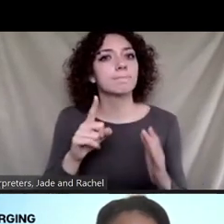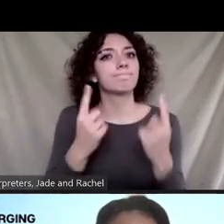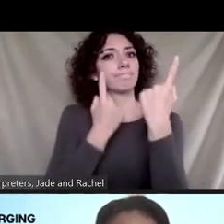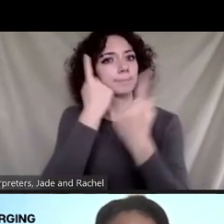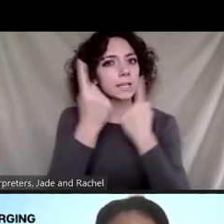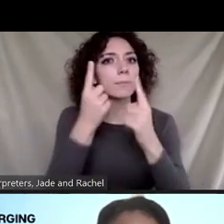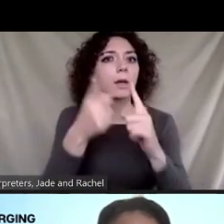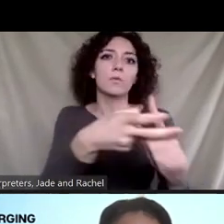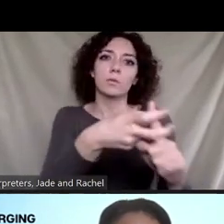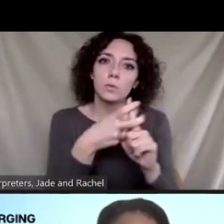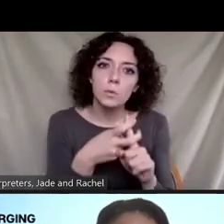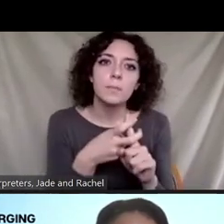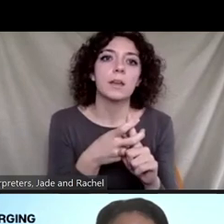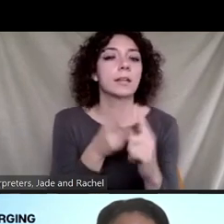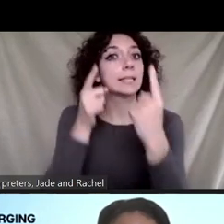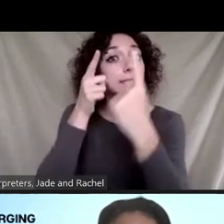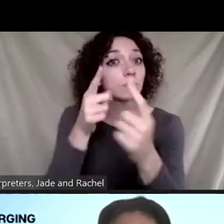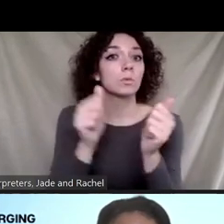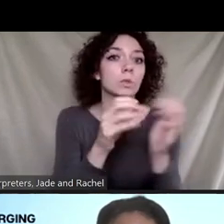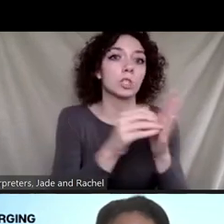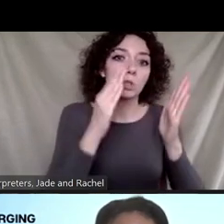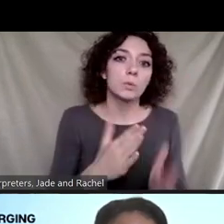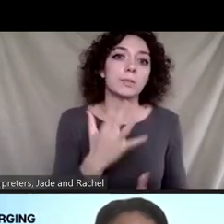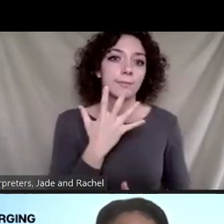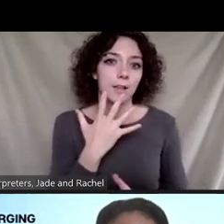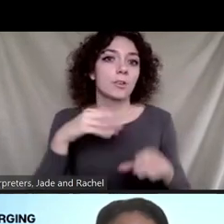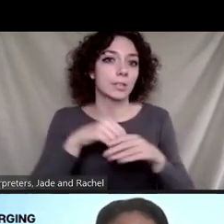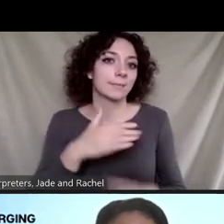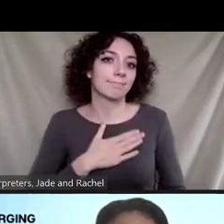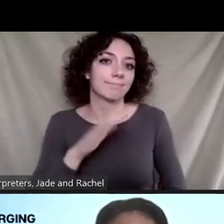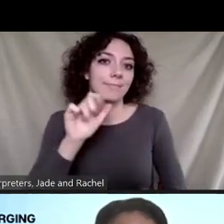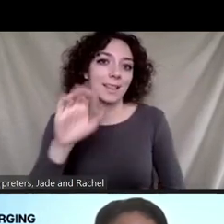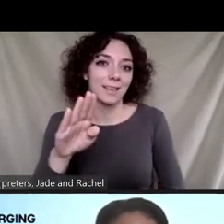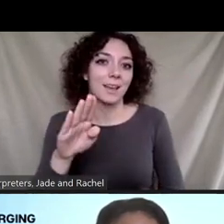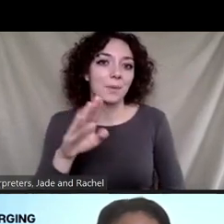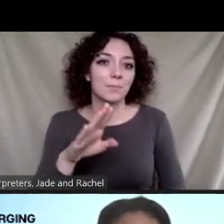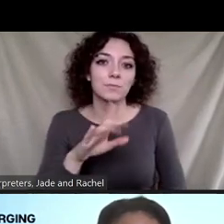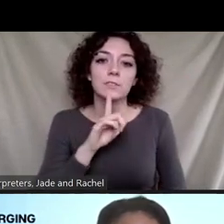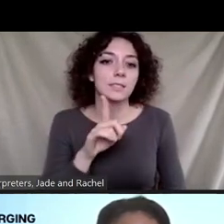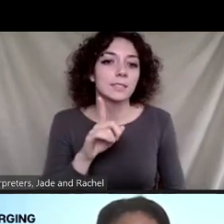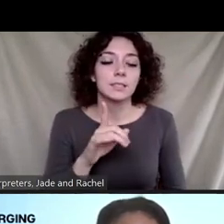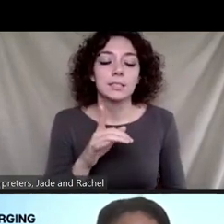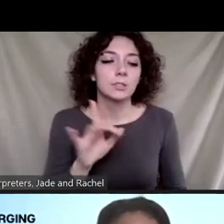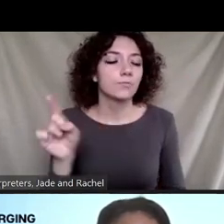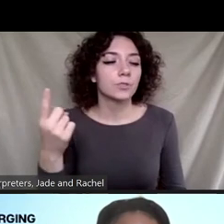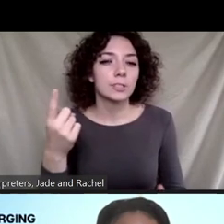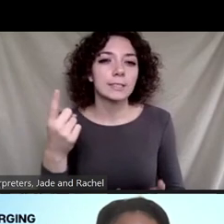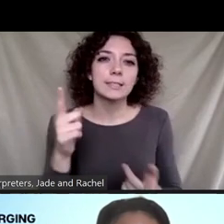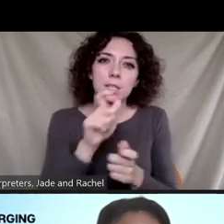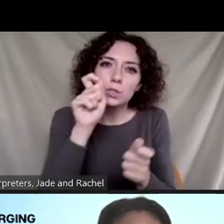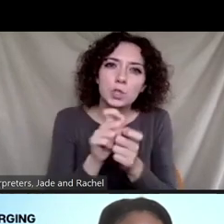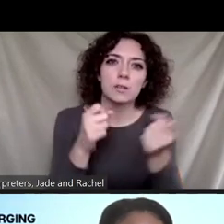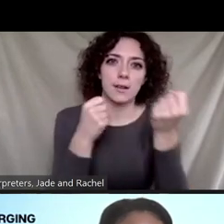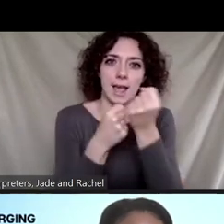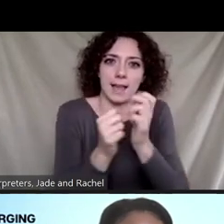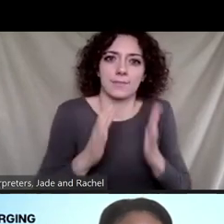of students of color in my lab. There's just certain advocates that are